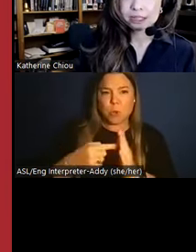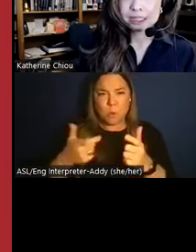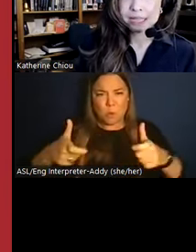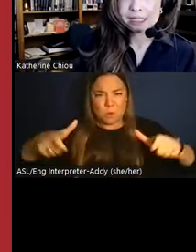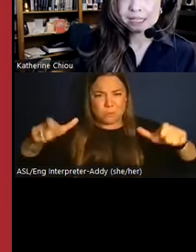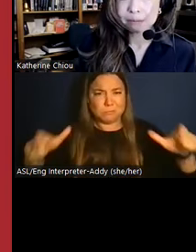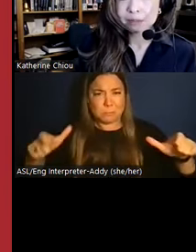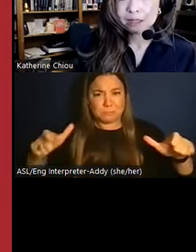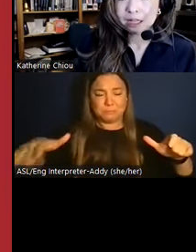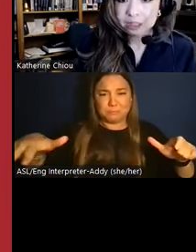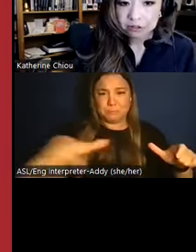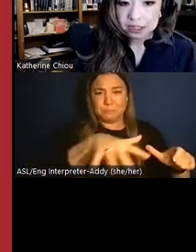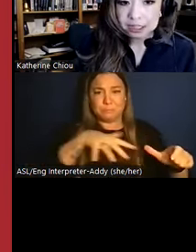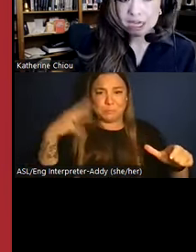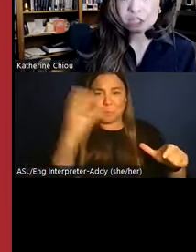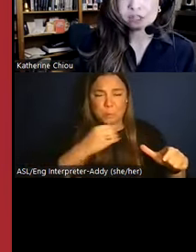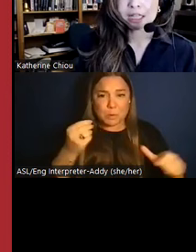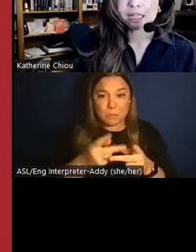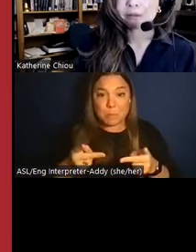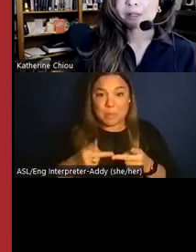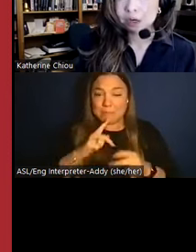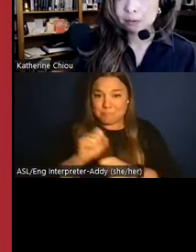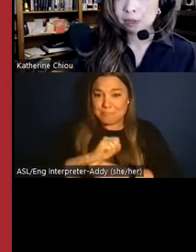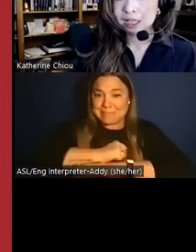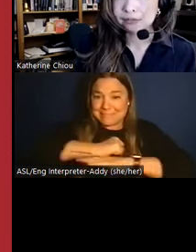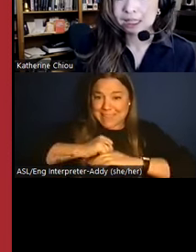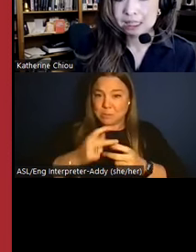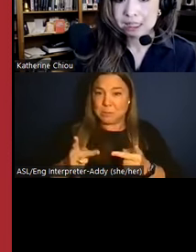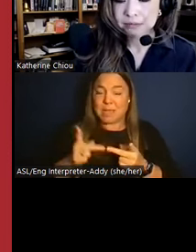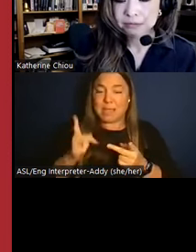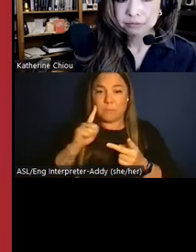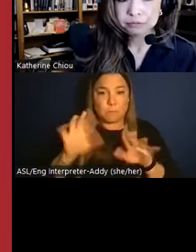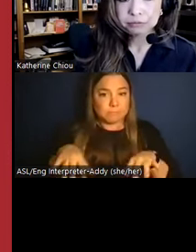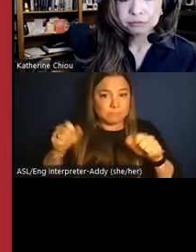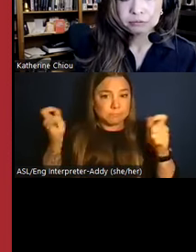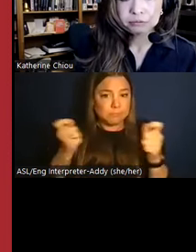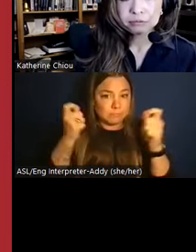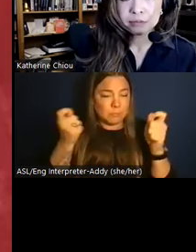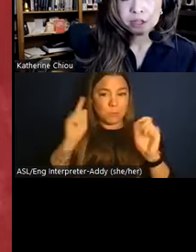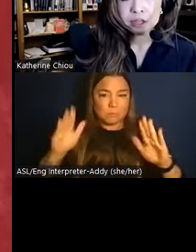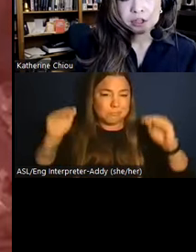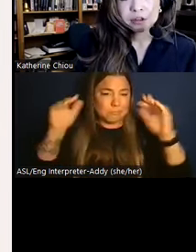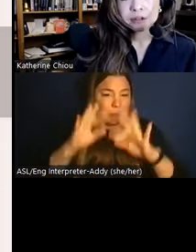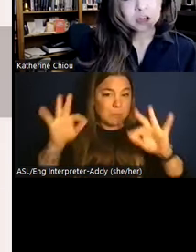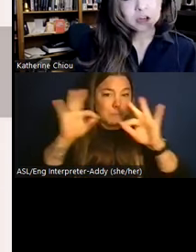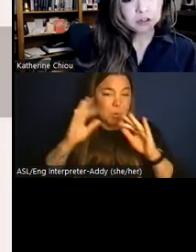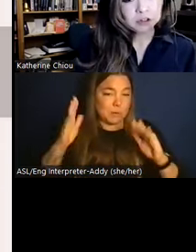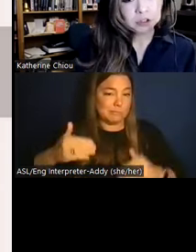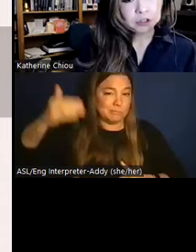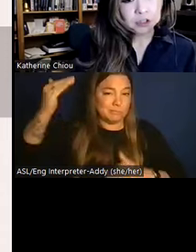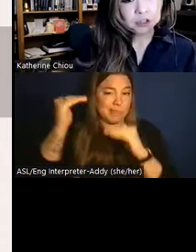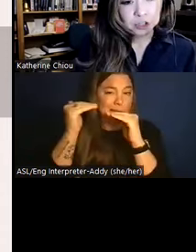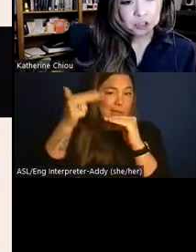ritualistic landscape, a literal stage for the elaborate ceremonies of the elite. For over two